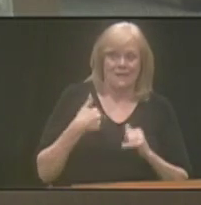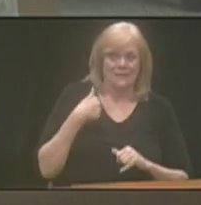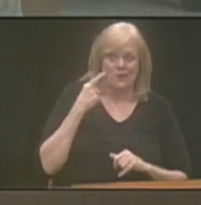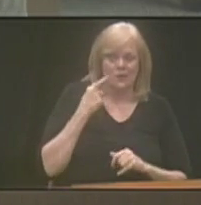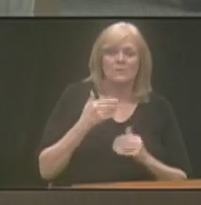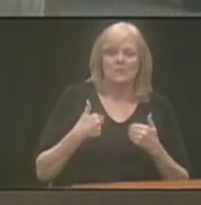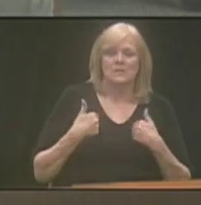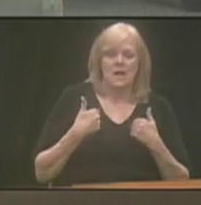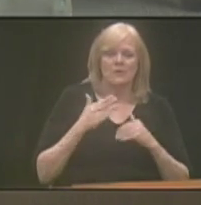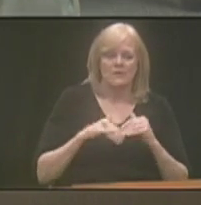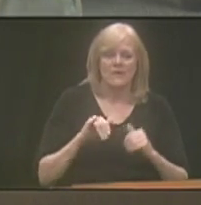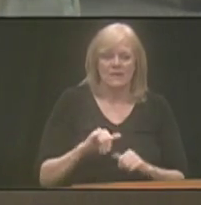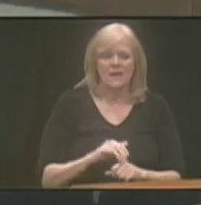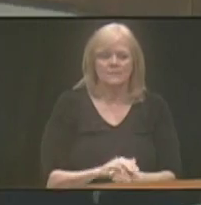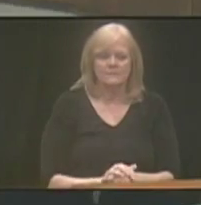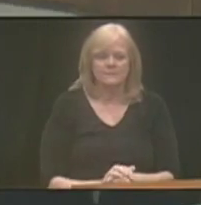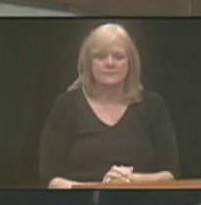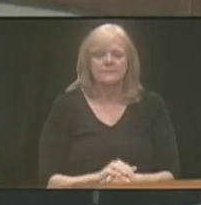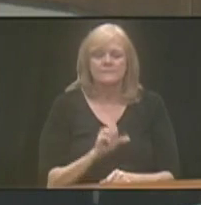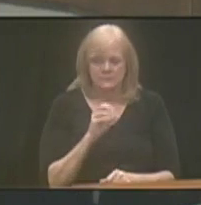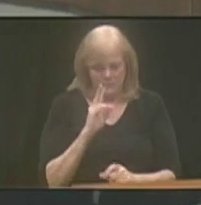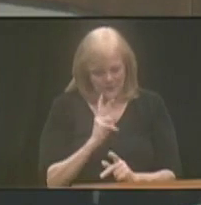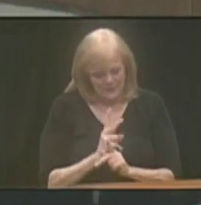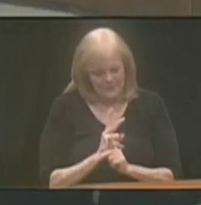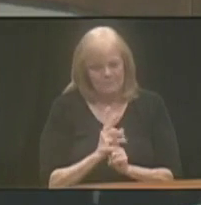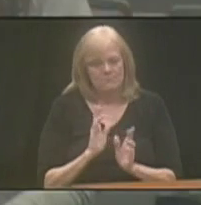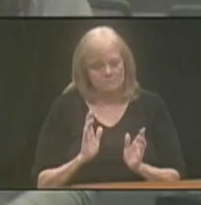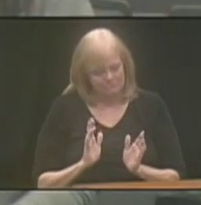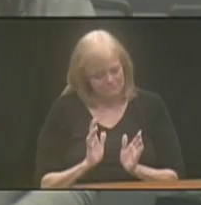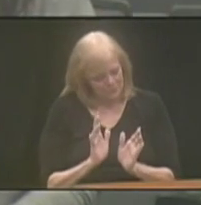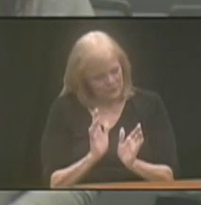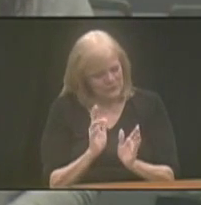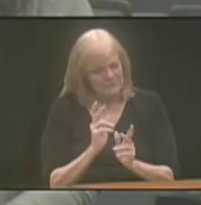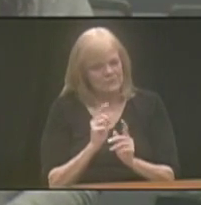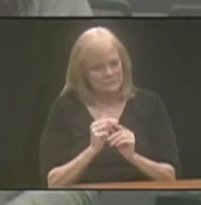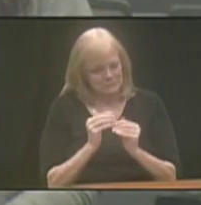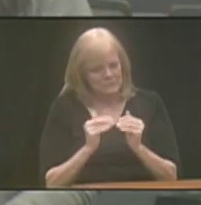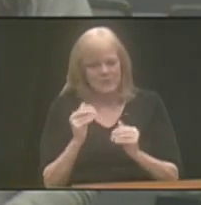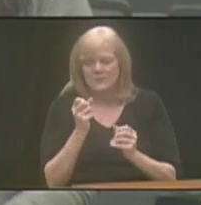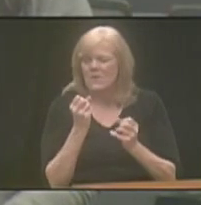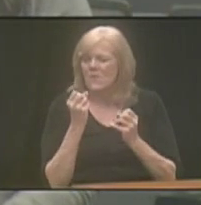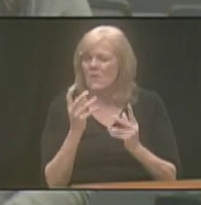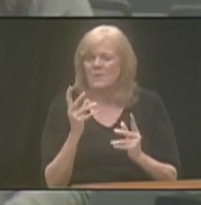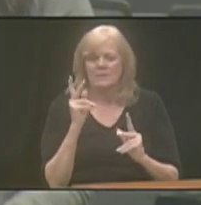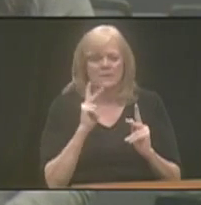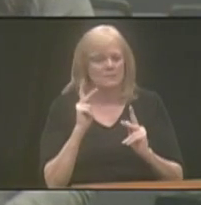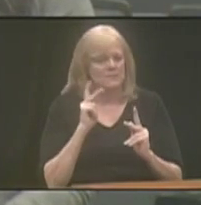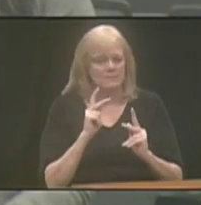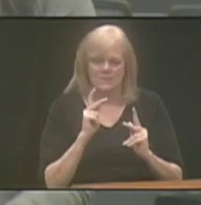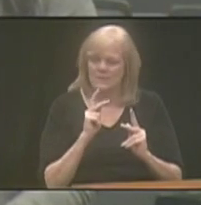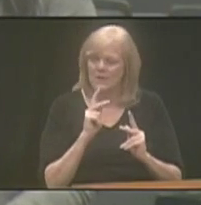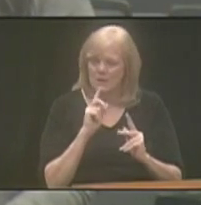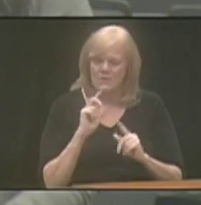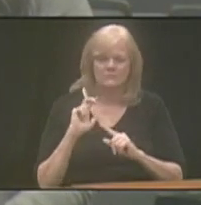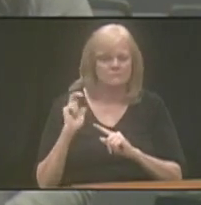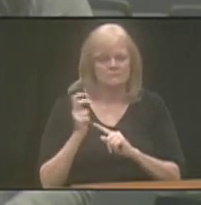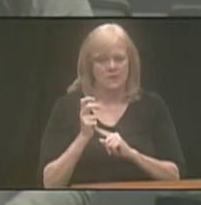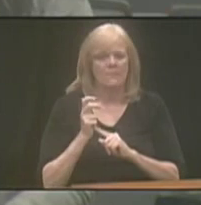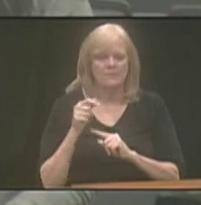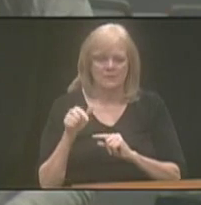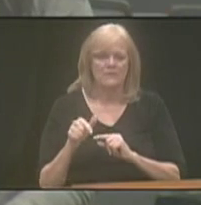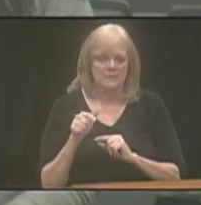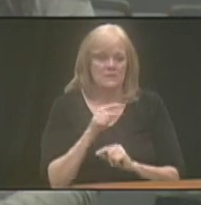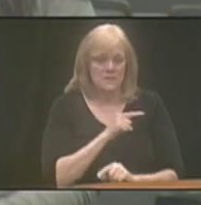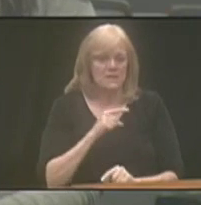was younger than that. Yeah, so we'll keep pushing forward. And there's so many folks that are championing this on a national